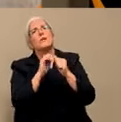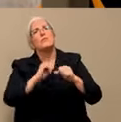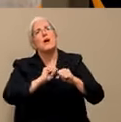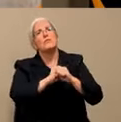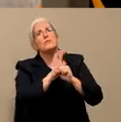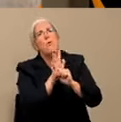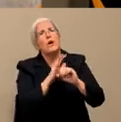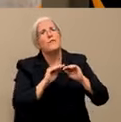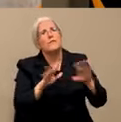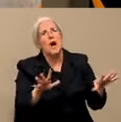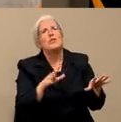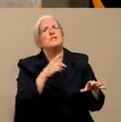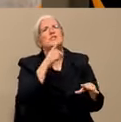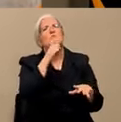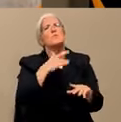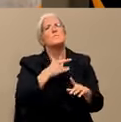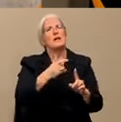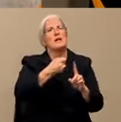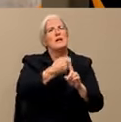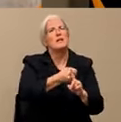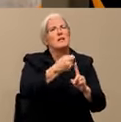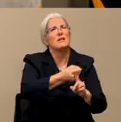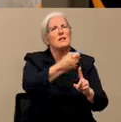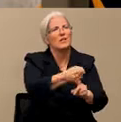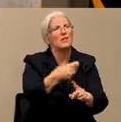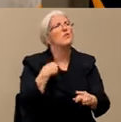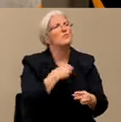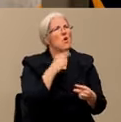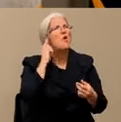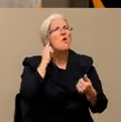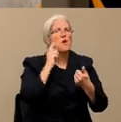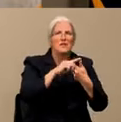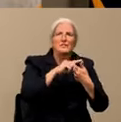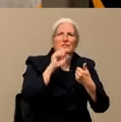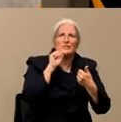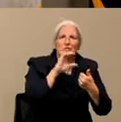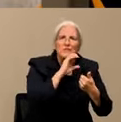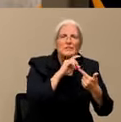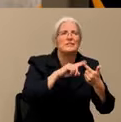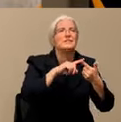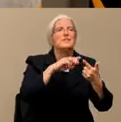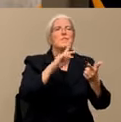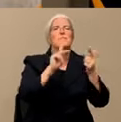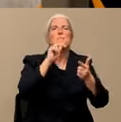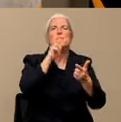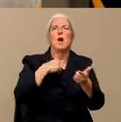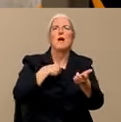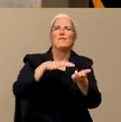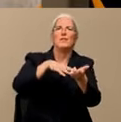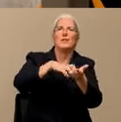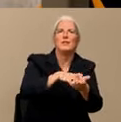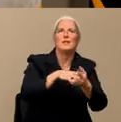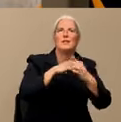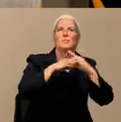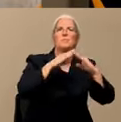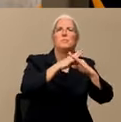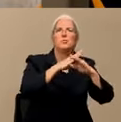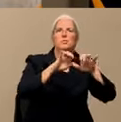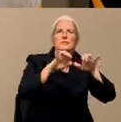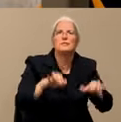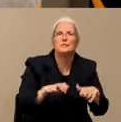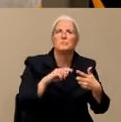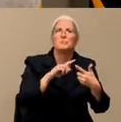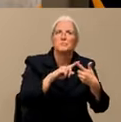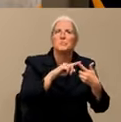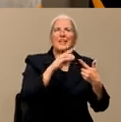about the elderly and people with compromised immune systems can be particularly susceptible and